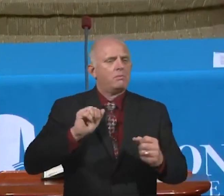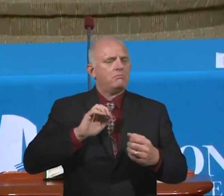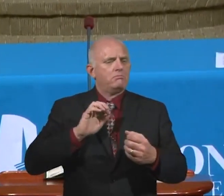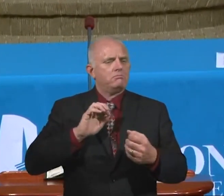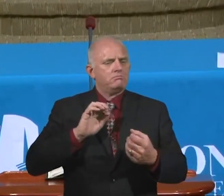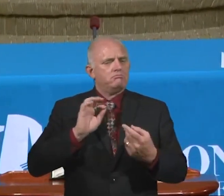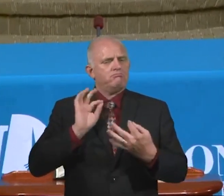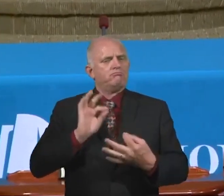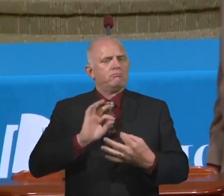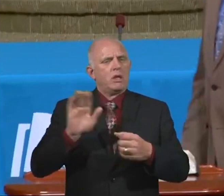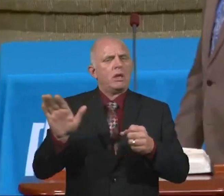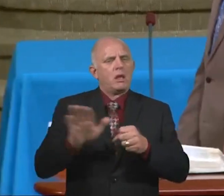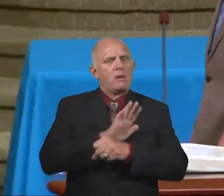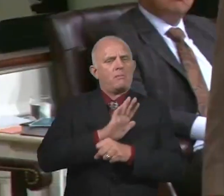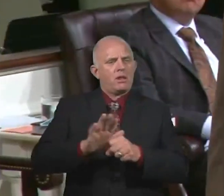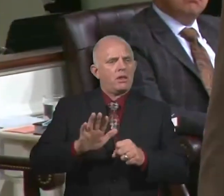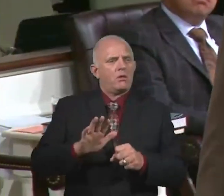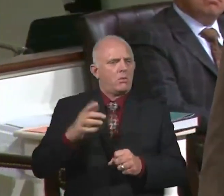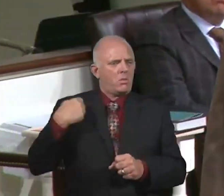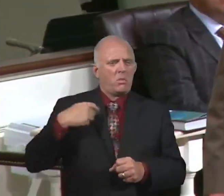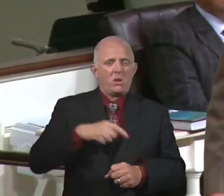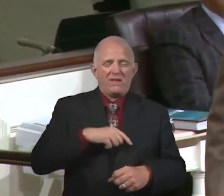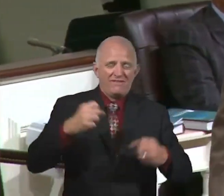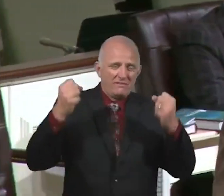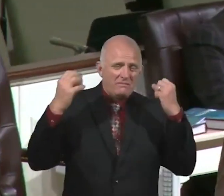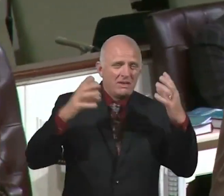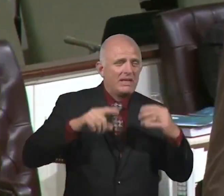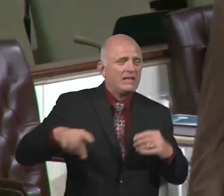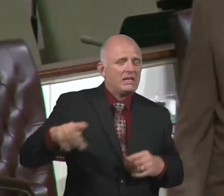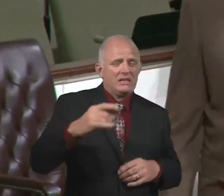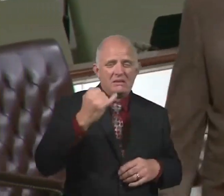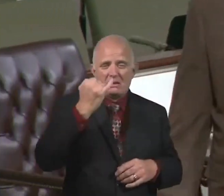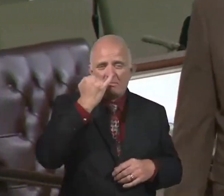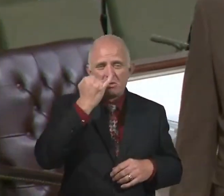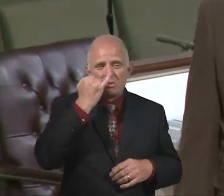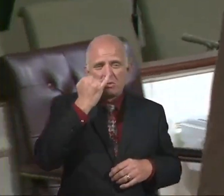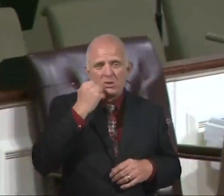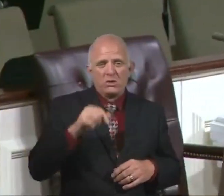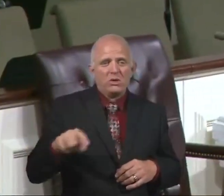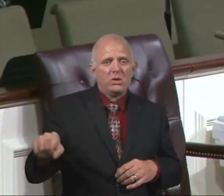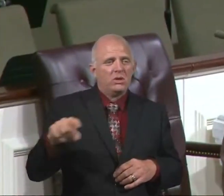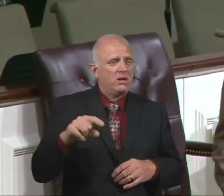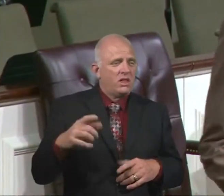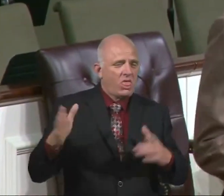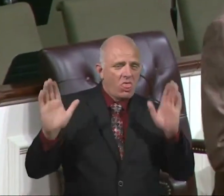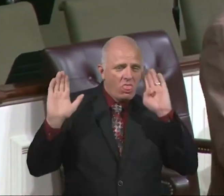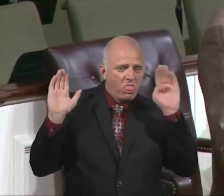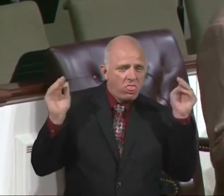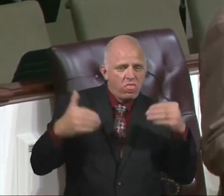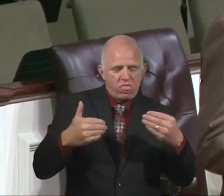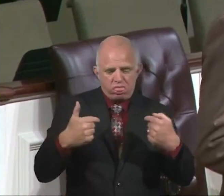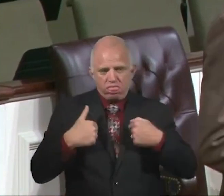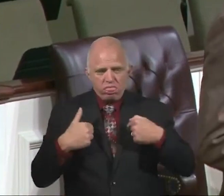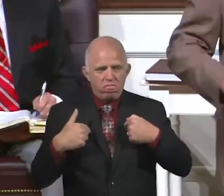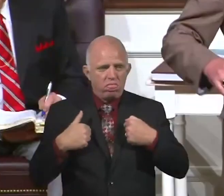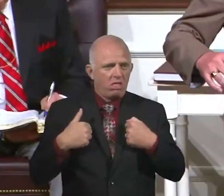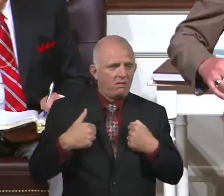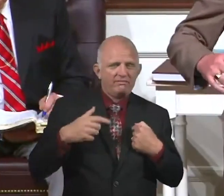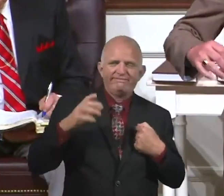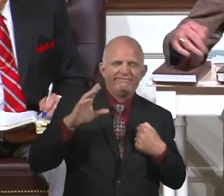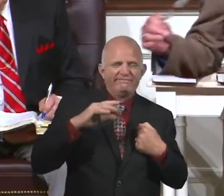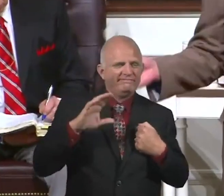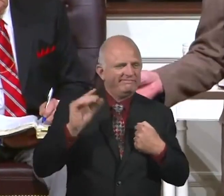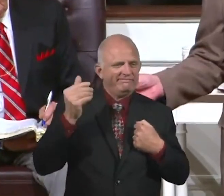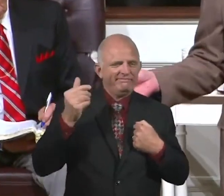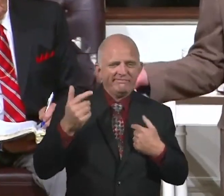We're plagued with immaturity. Plagued with short-sighted people who just don't get it. They get